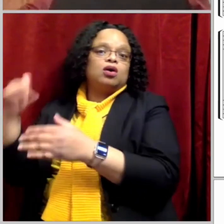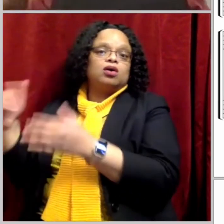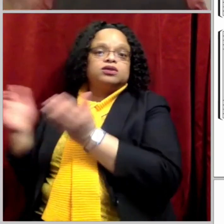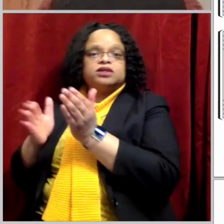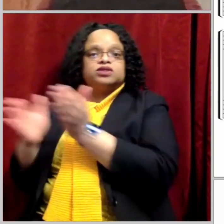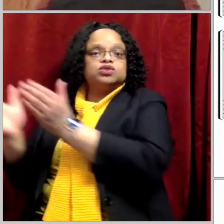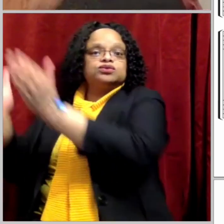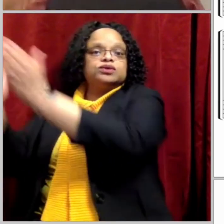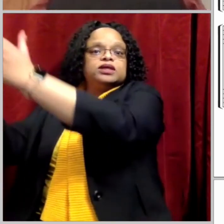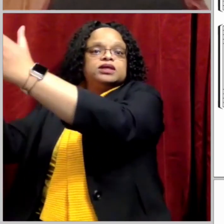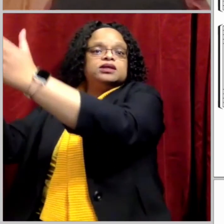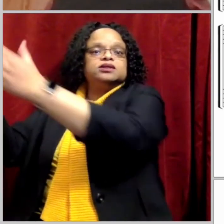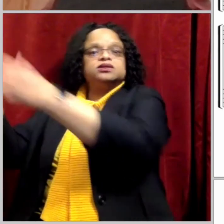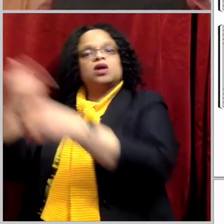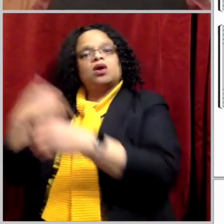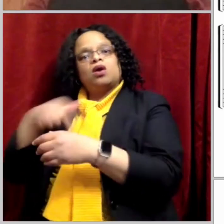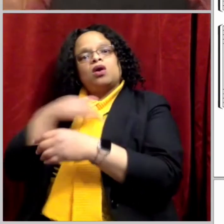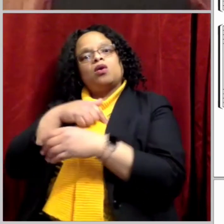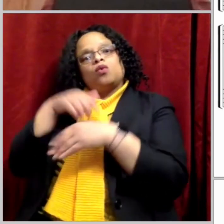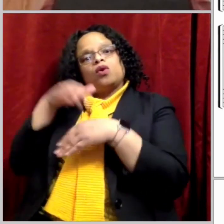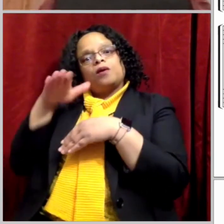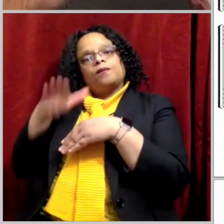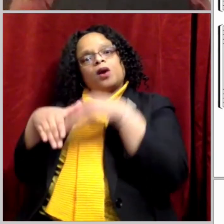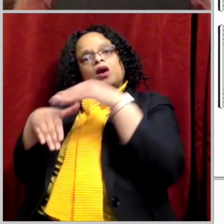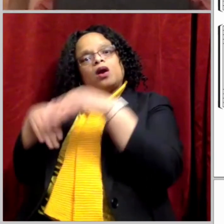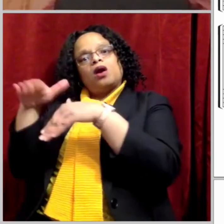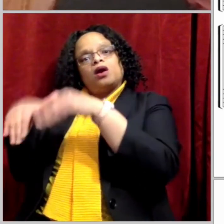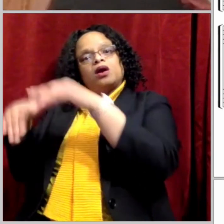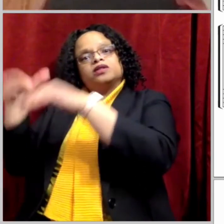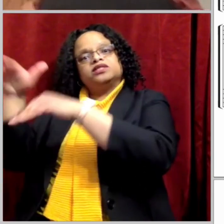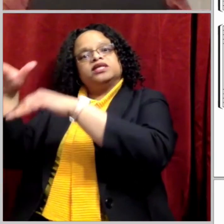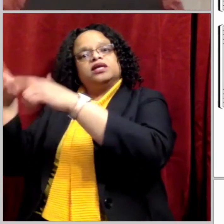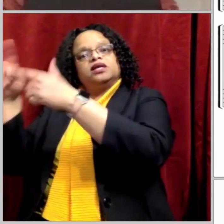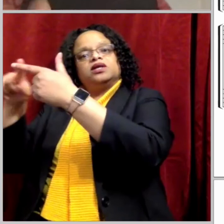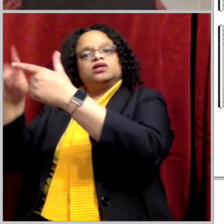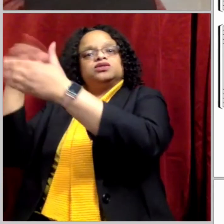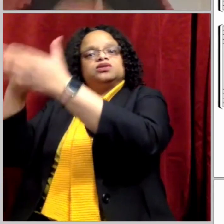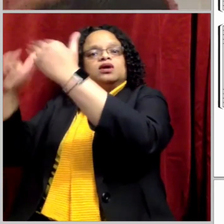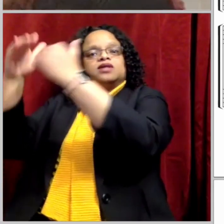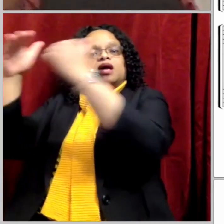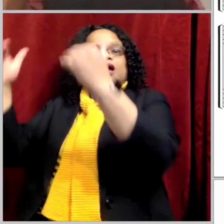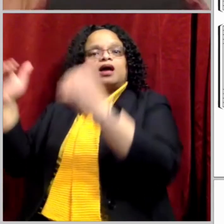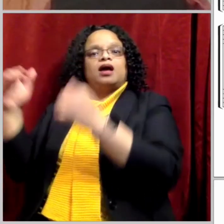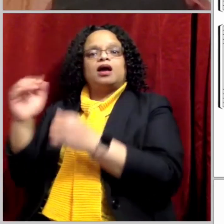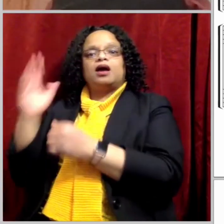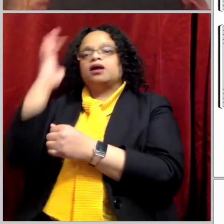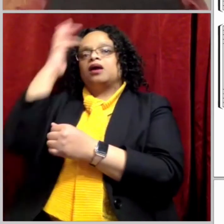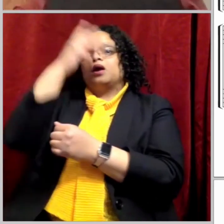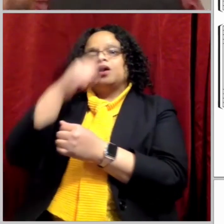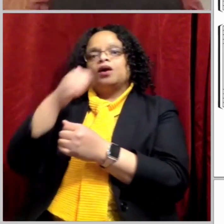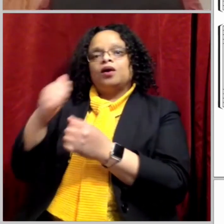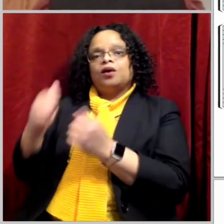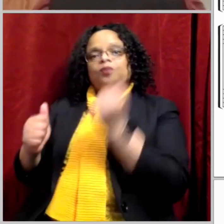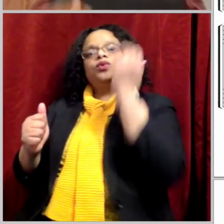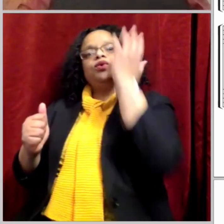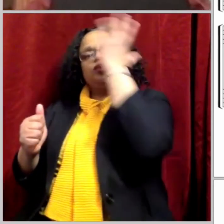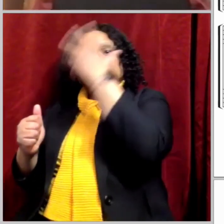golden streets We're marching to Zion